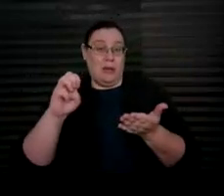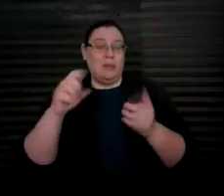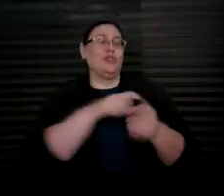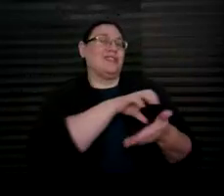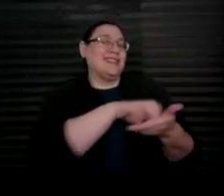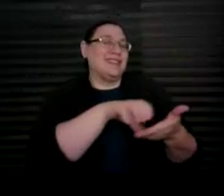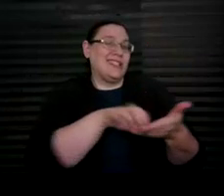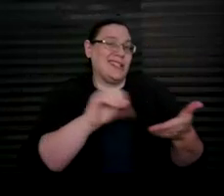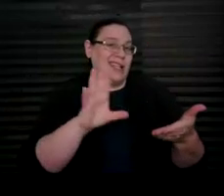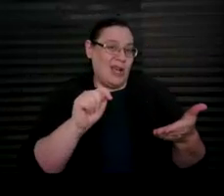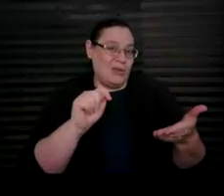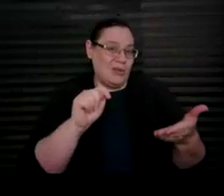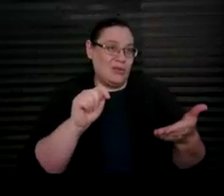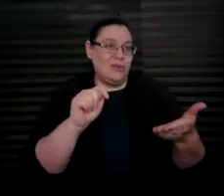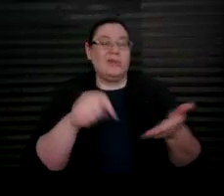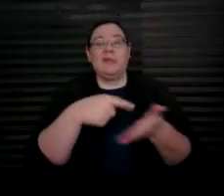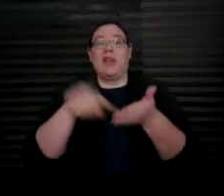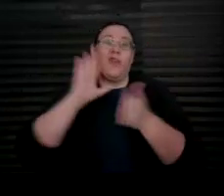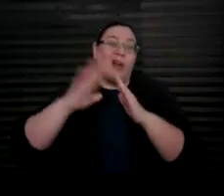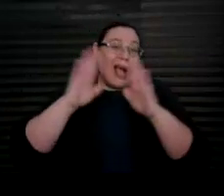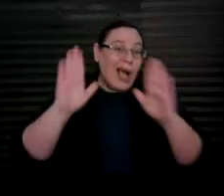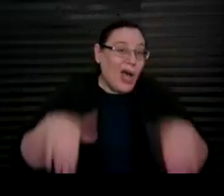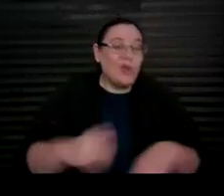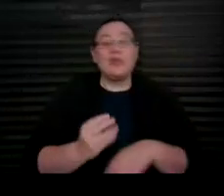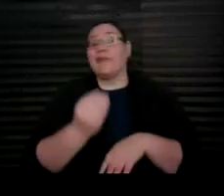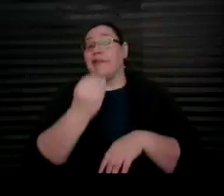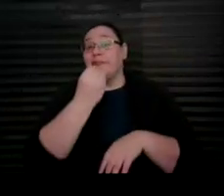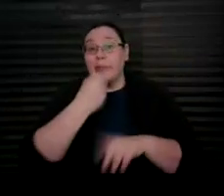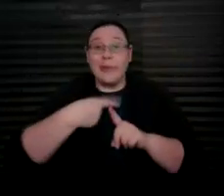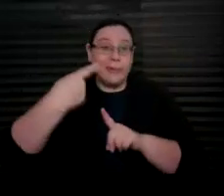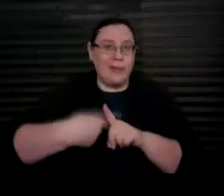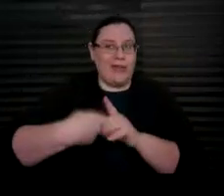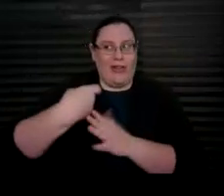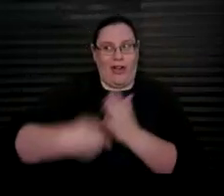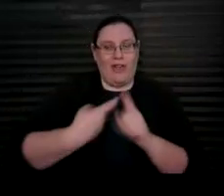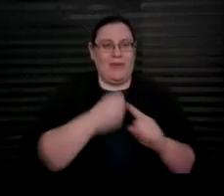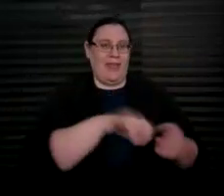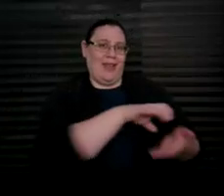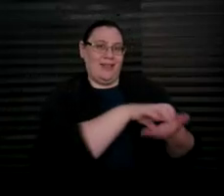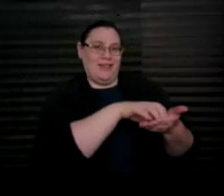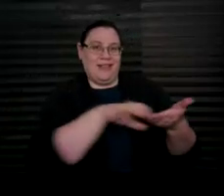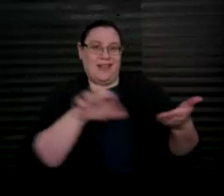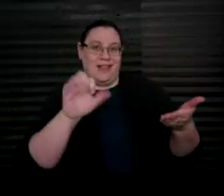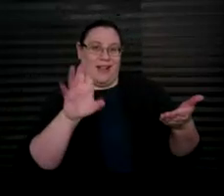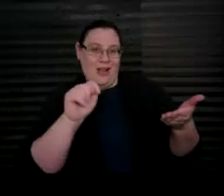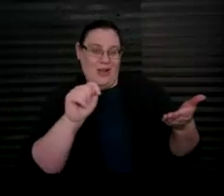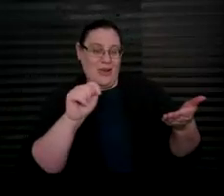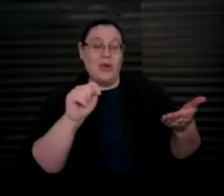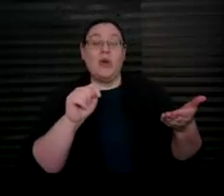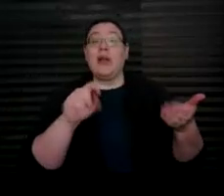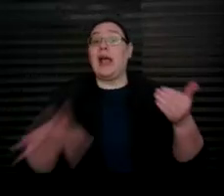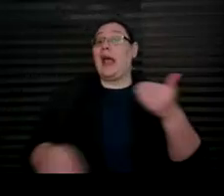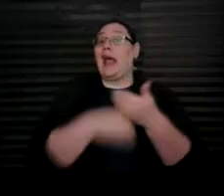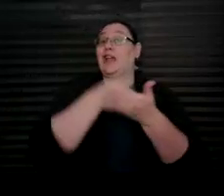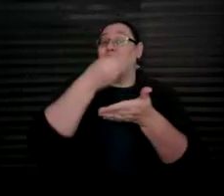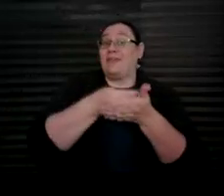Pay for housing, food, and monthly expenses from the checking account. Deposit extra funds